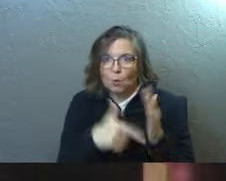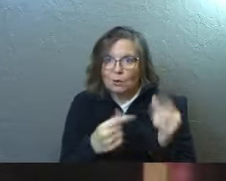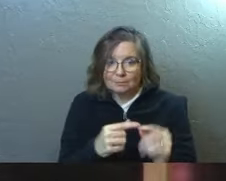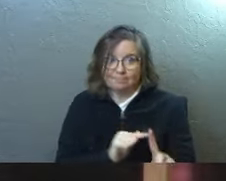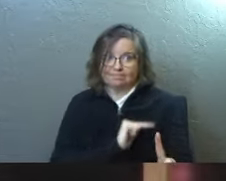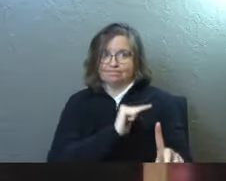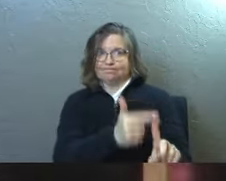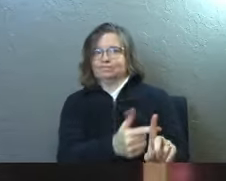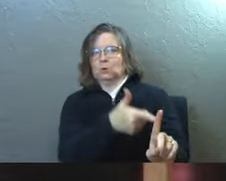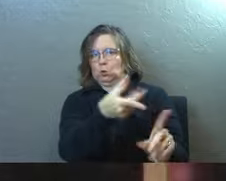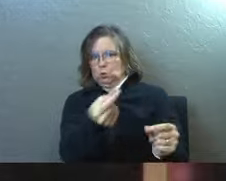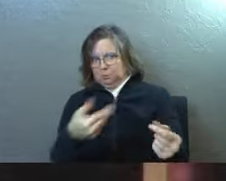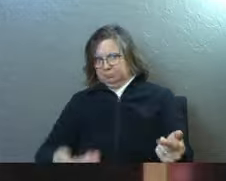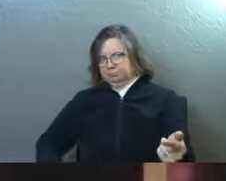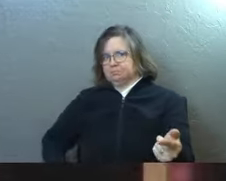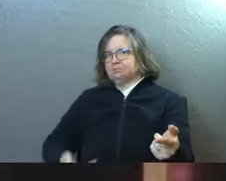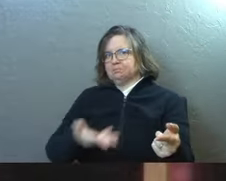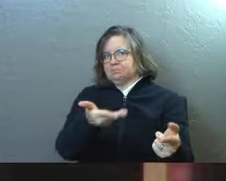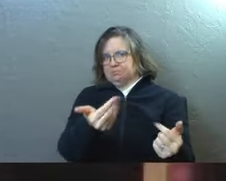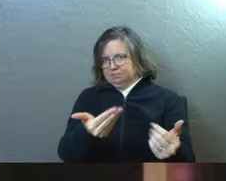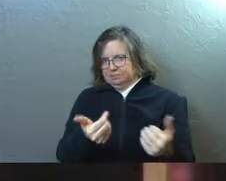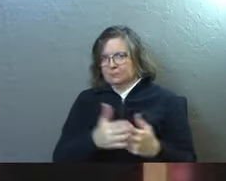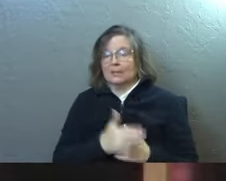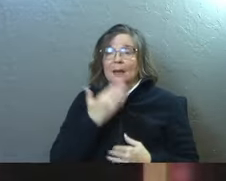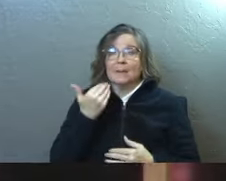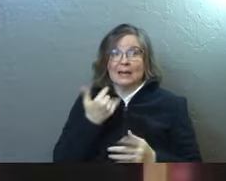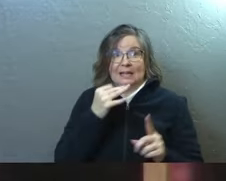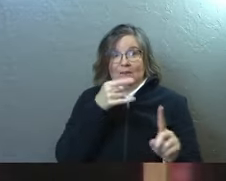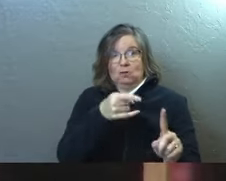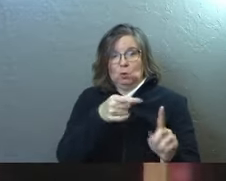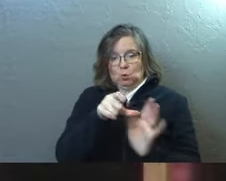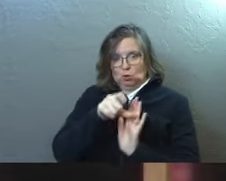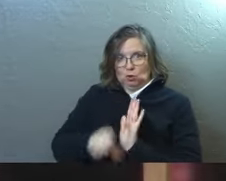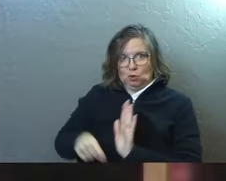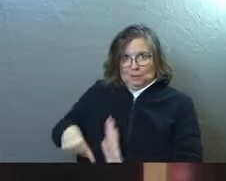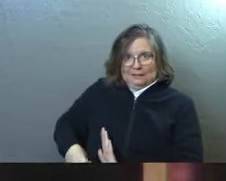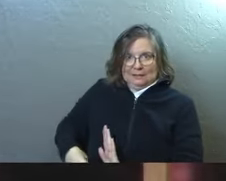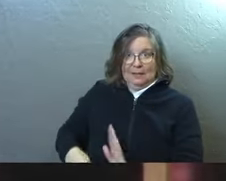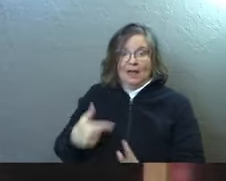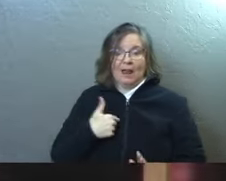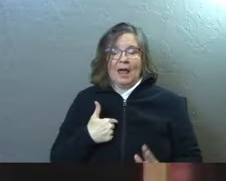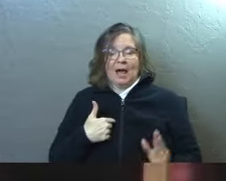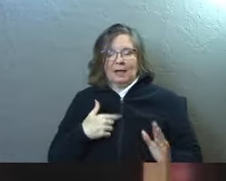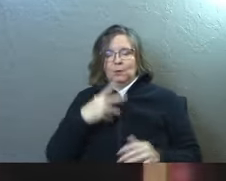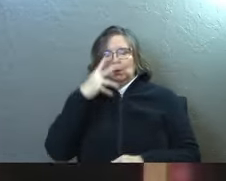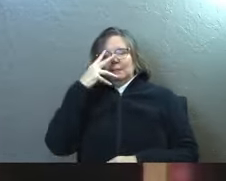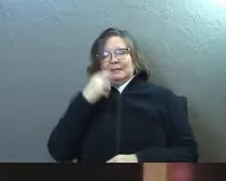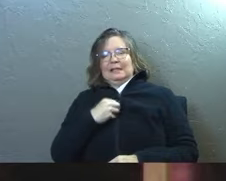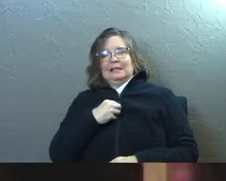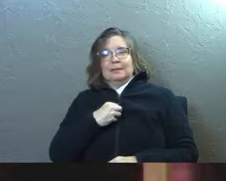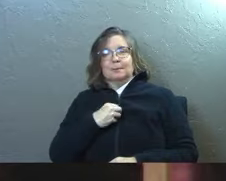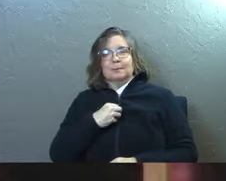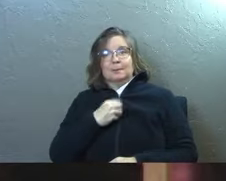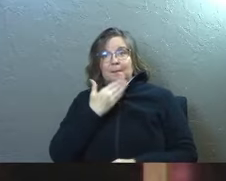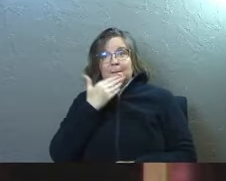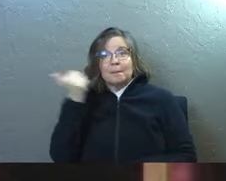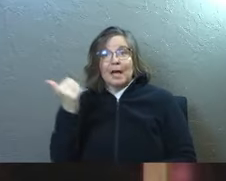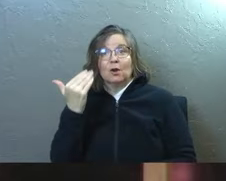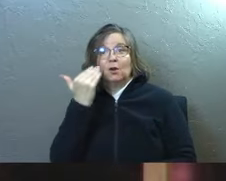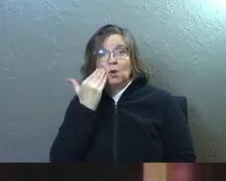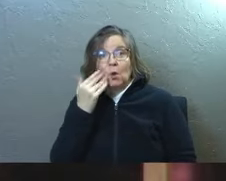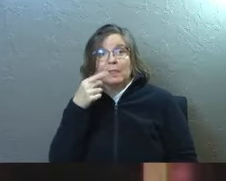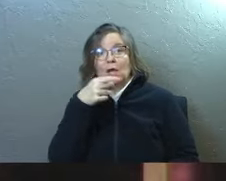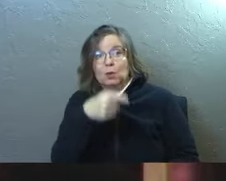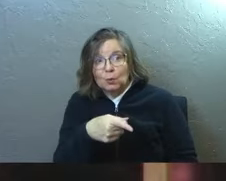Here you go, right? It's a, it's a better picture if the scalpel is in your hand and I'm going to go to bed at night, sleeping better,